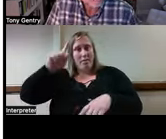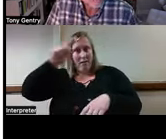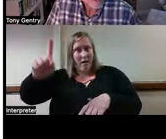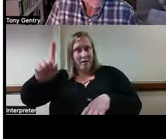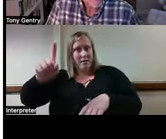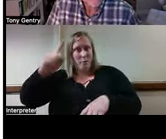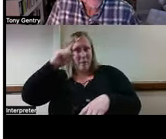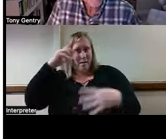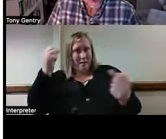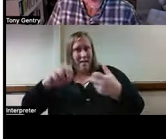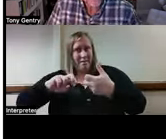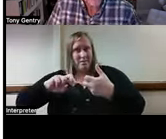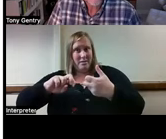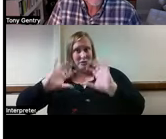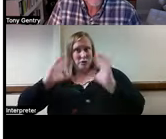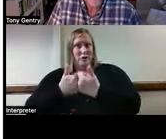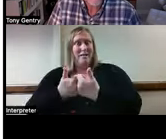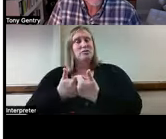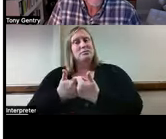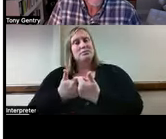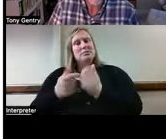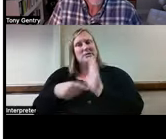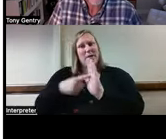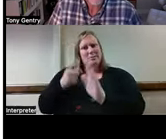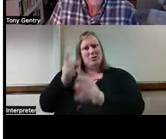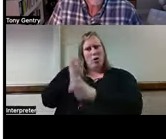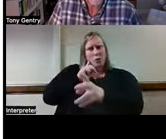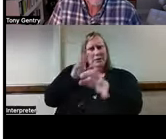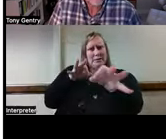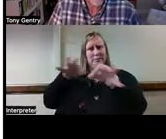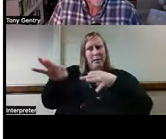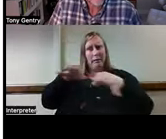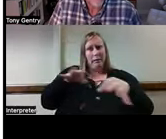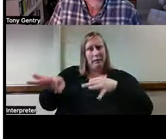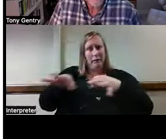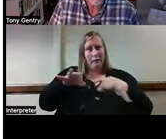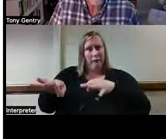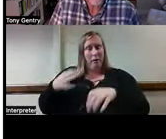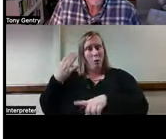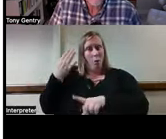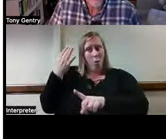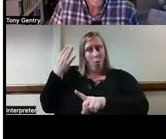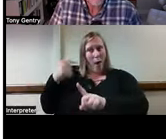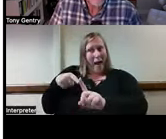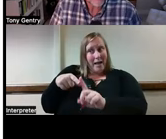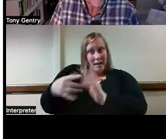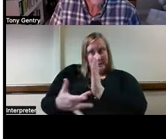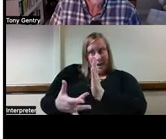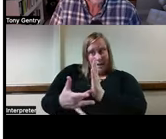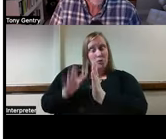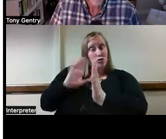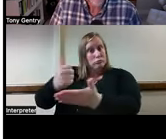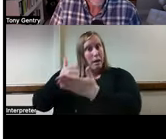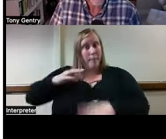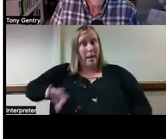Because this can be hard to explain to people why a particular technology may help them.